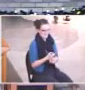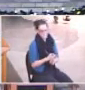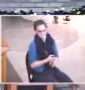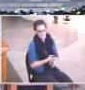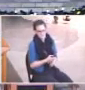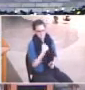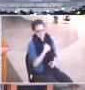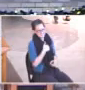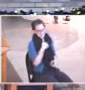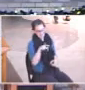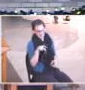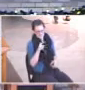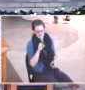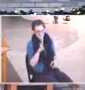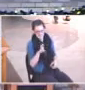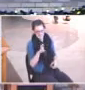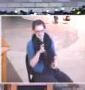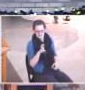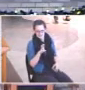Sorry, Peter.